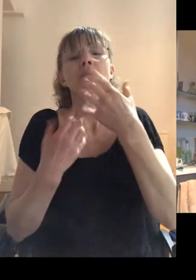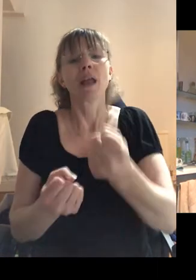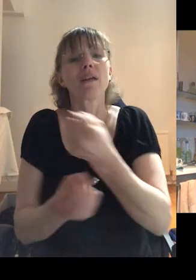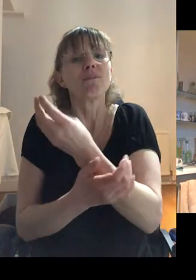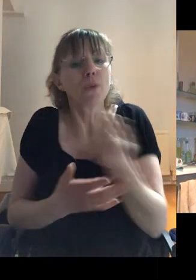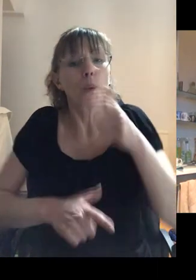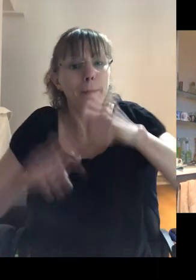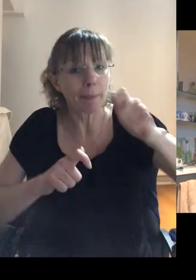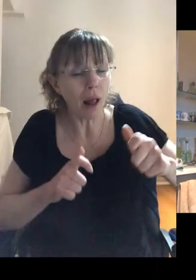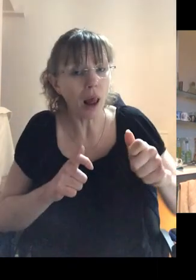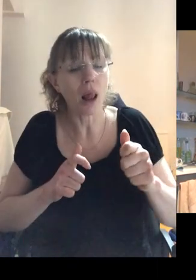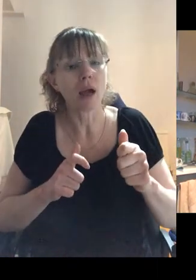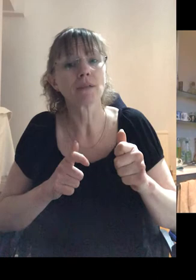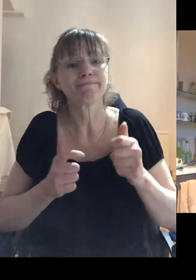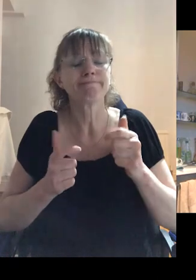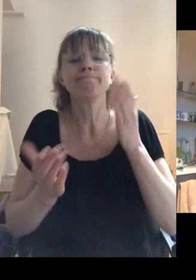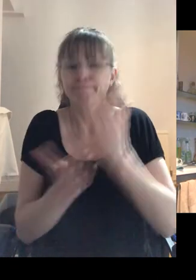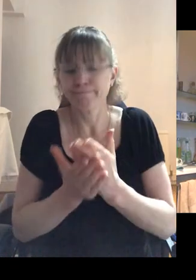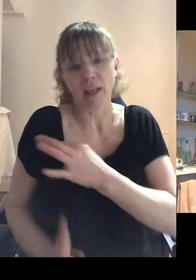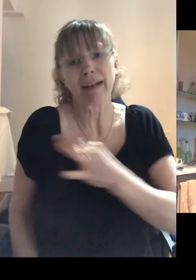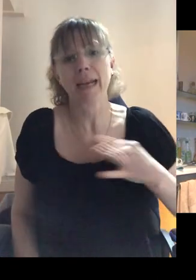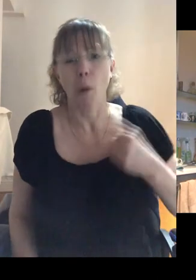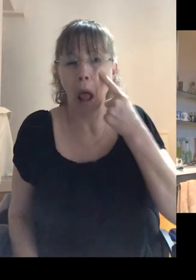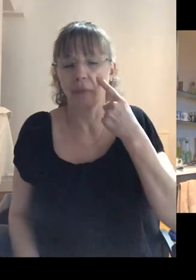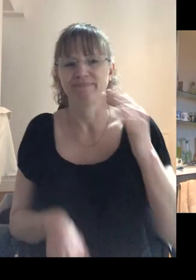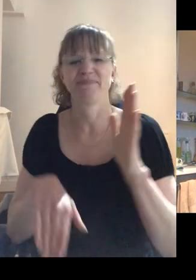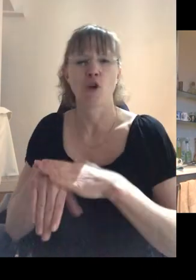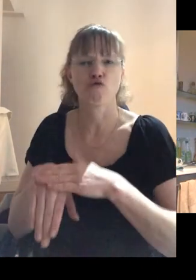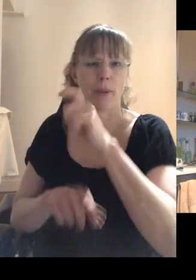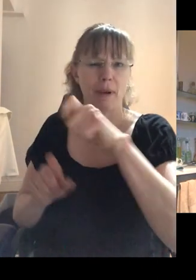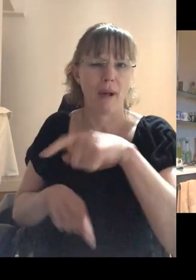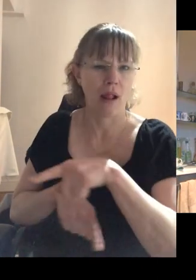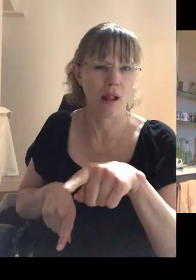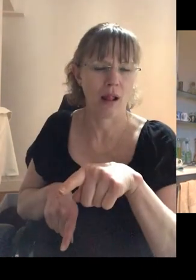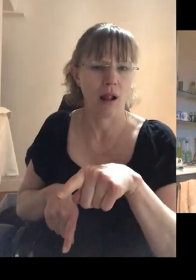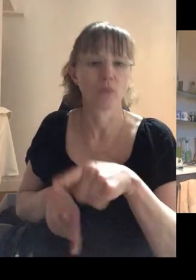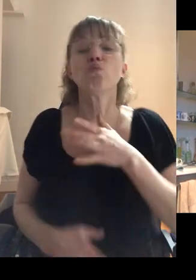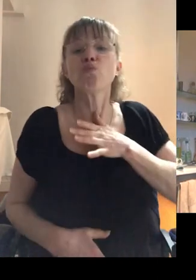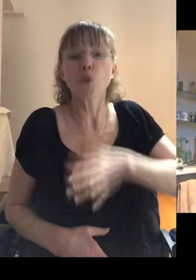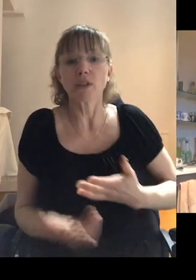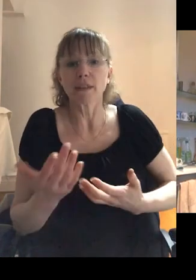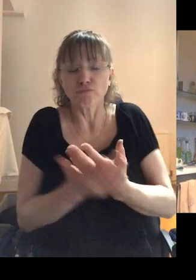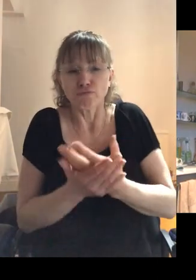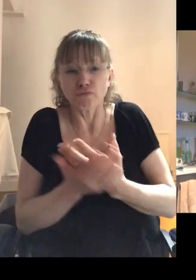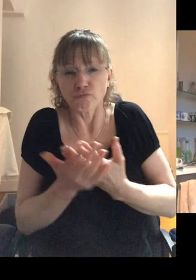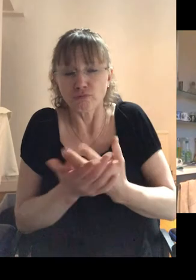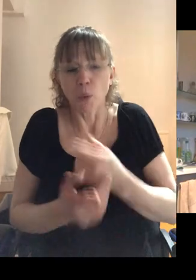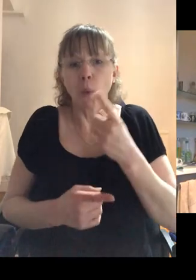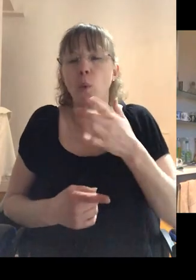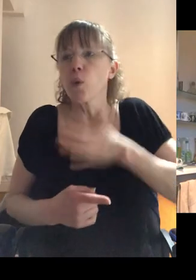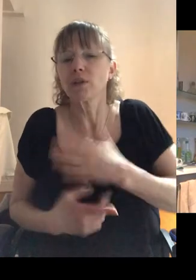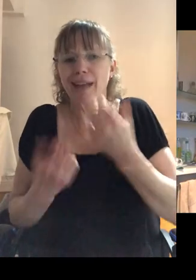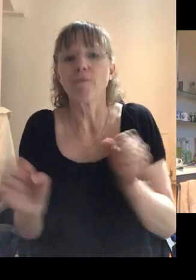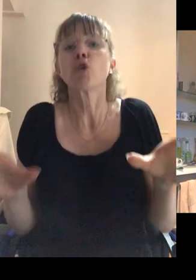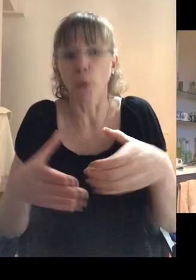people who I'm sure the clinic would have seen as troublemakers, um, who wanted to talk about things and who wanted to have some